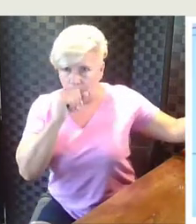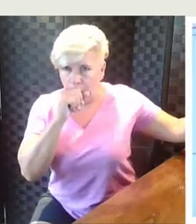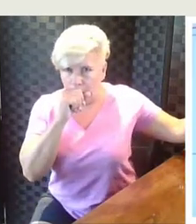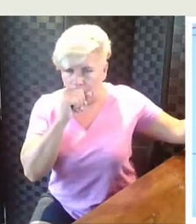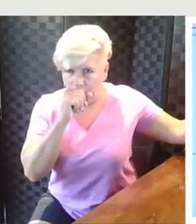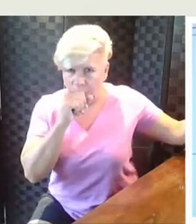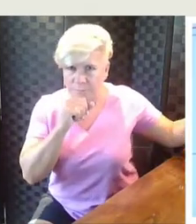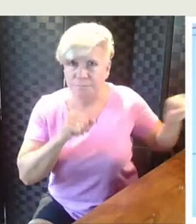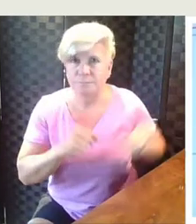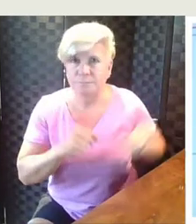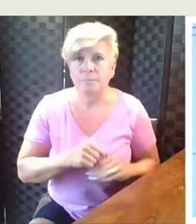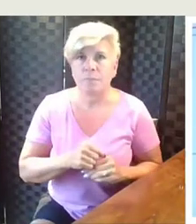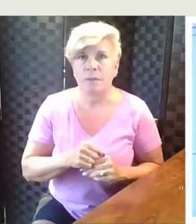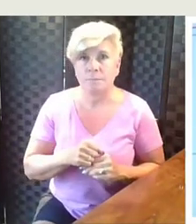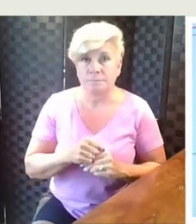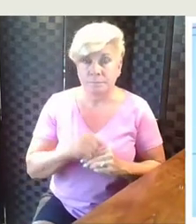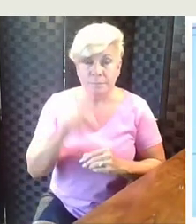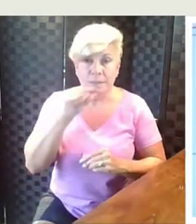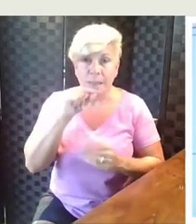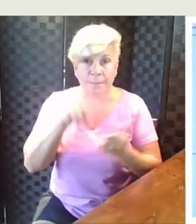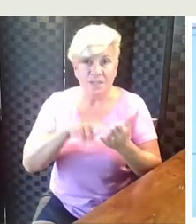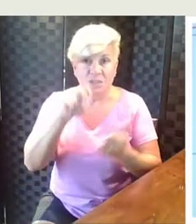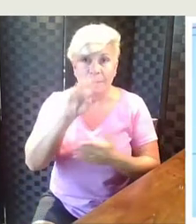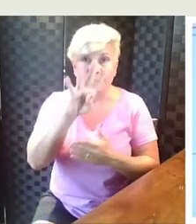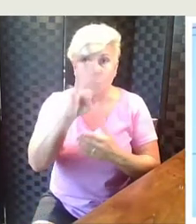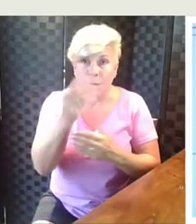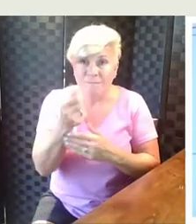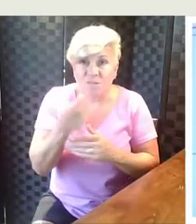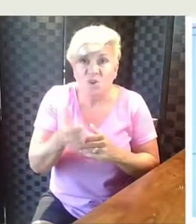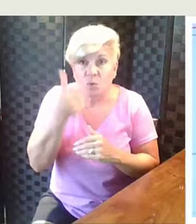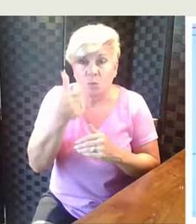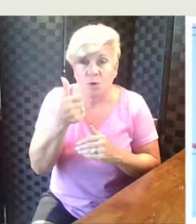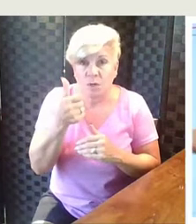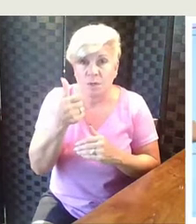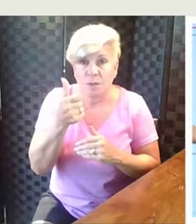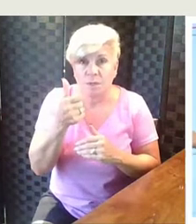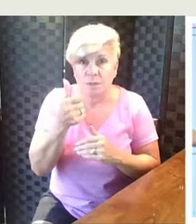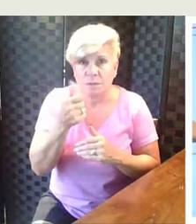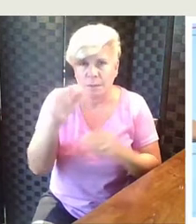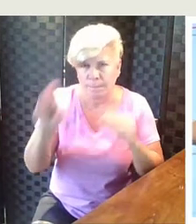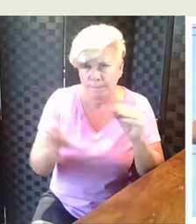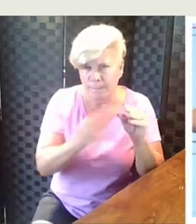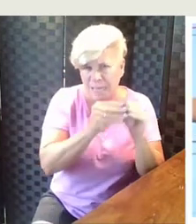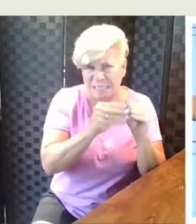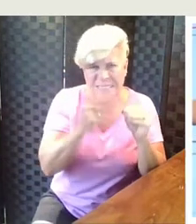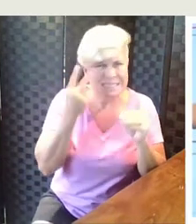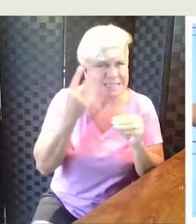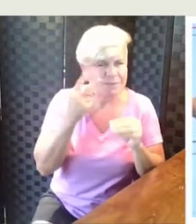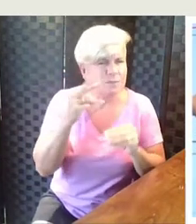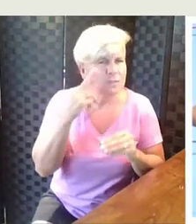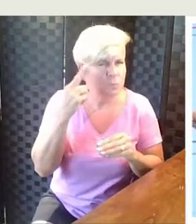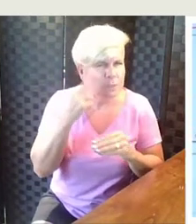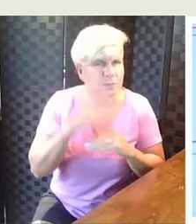Gabby made four fewer jumps than Kylie. Let's plug that in and see if it's reasonable.